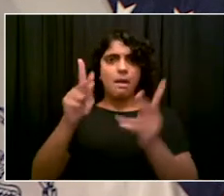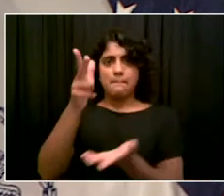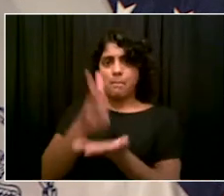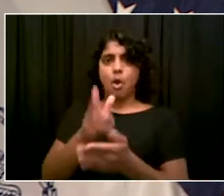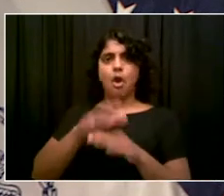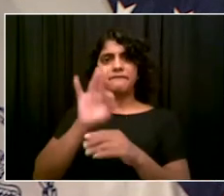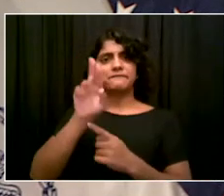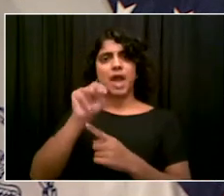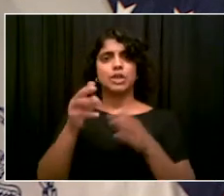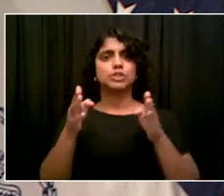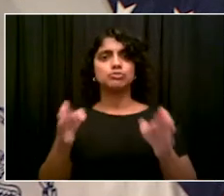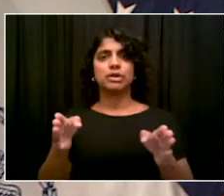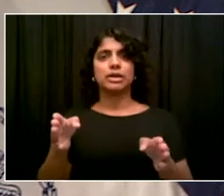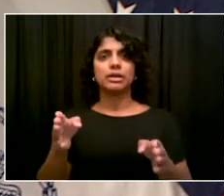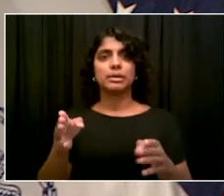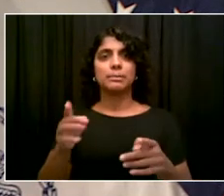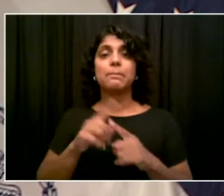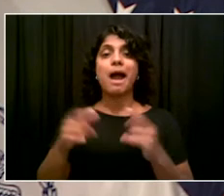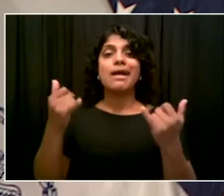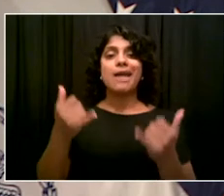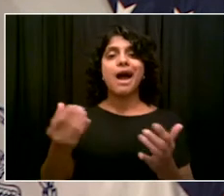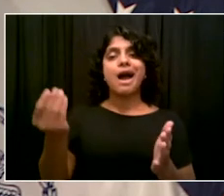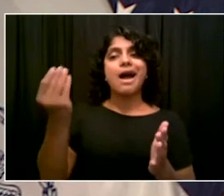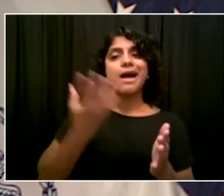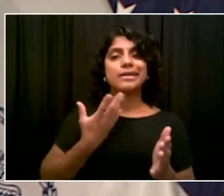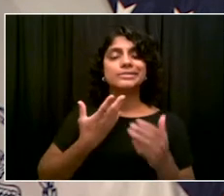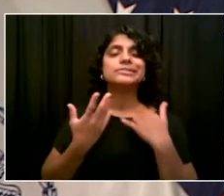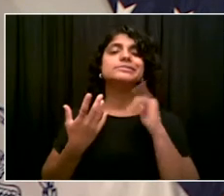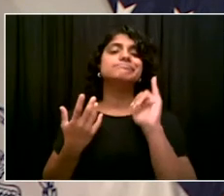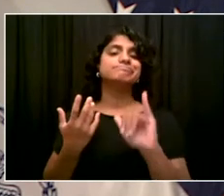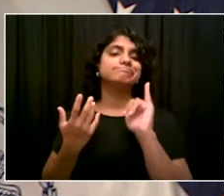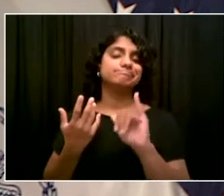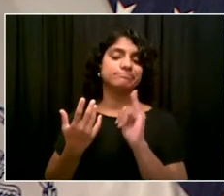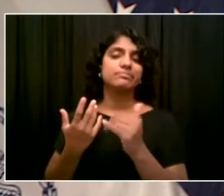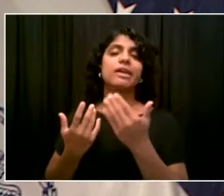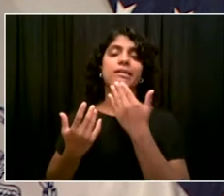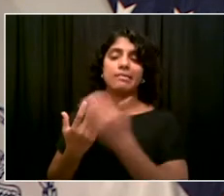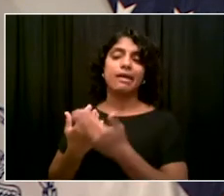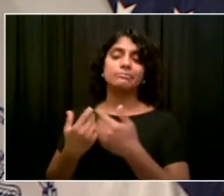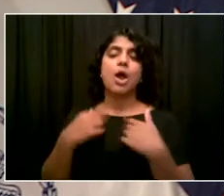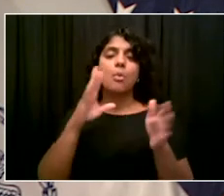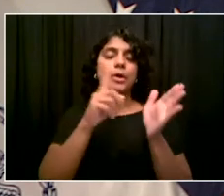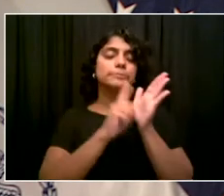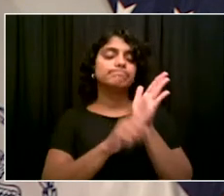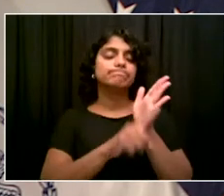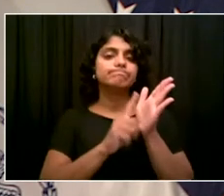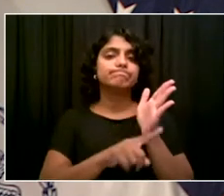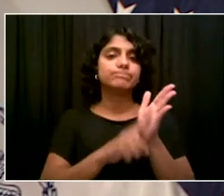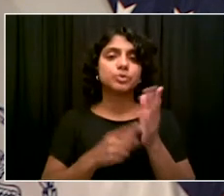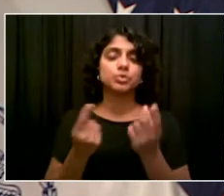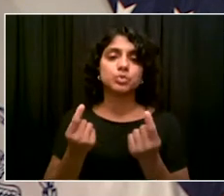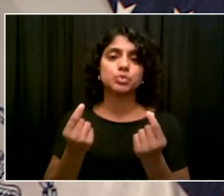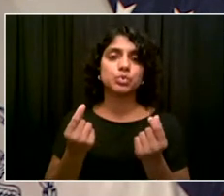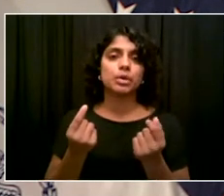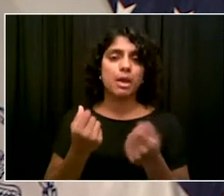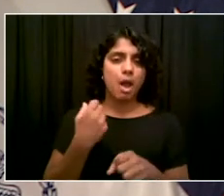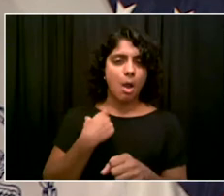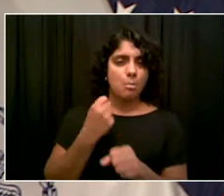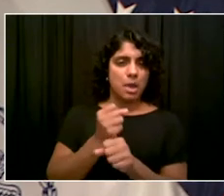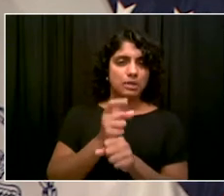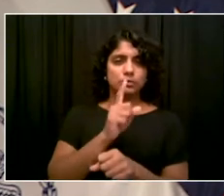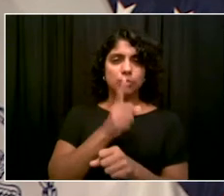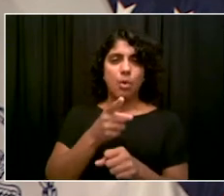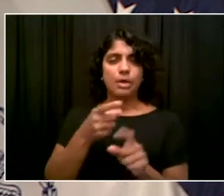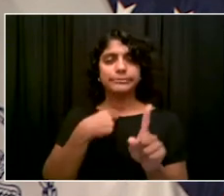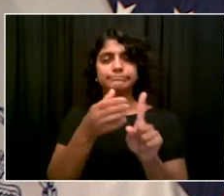And I think it's very important, and you and I, I think, will be kindred on this, Gersh, that we send a message to anyone who tries to violate those rules that it won't be tolerated